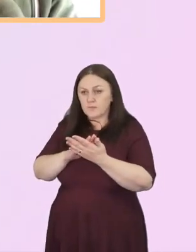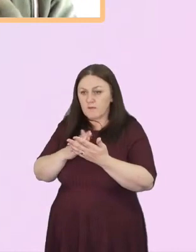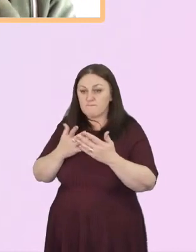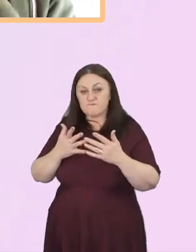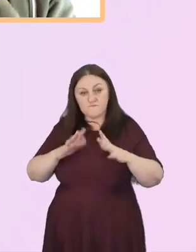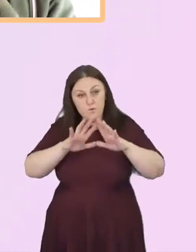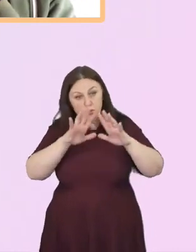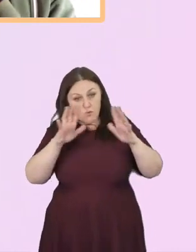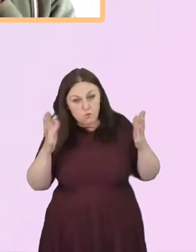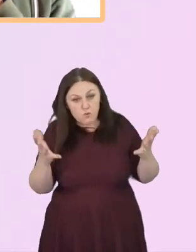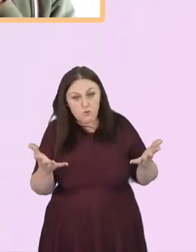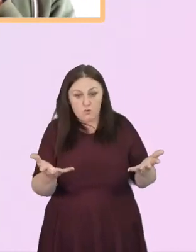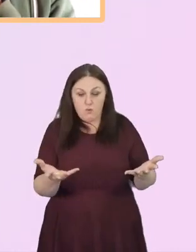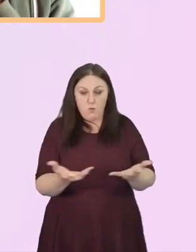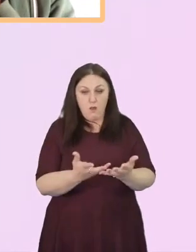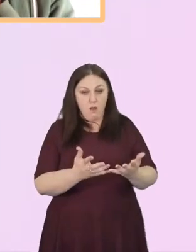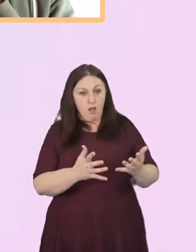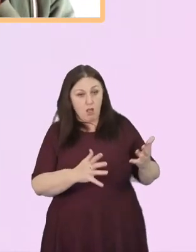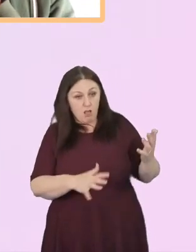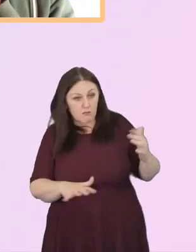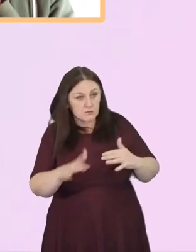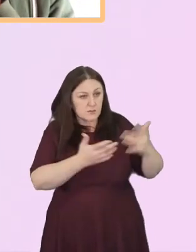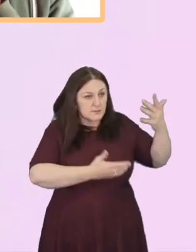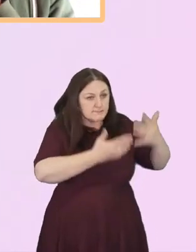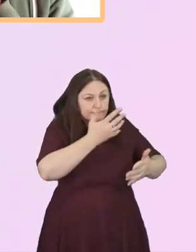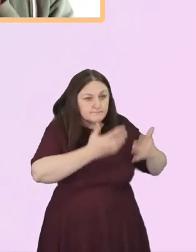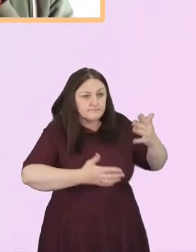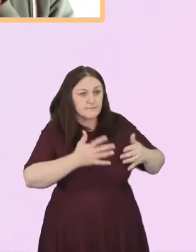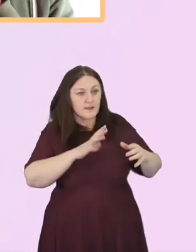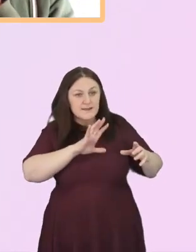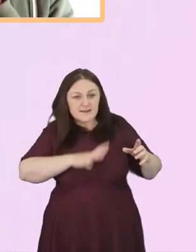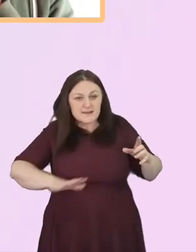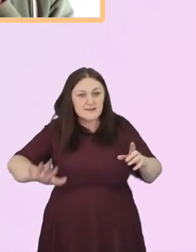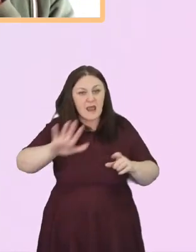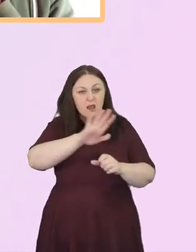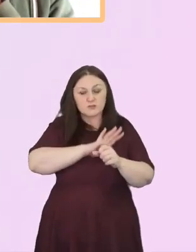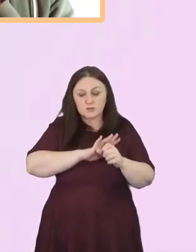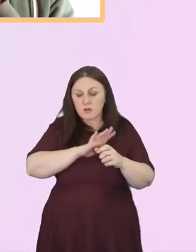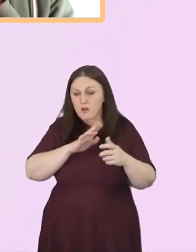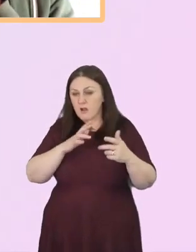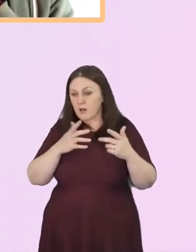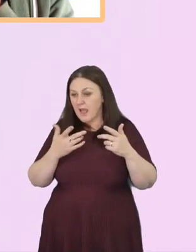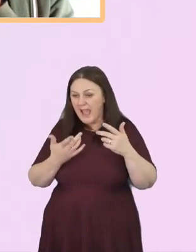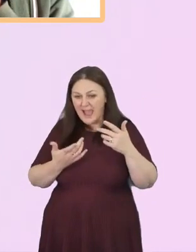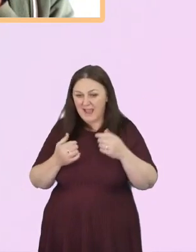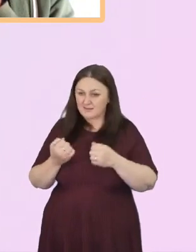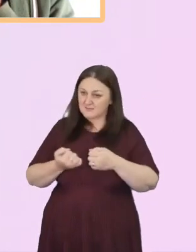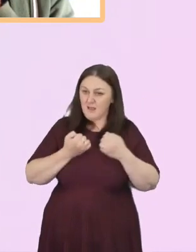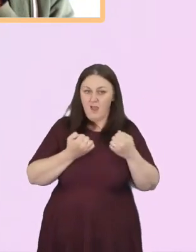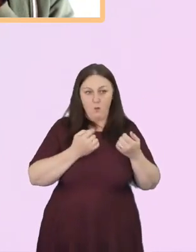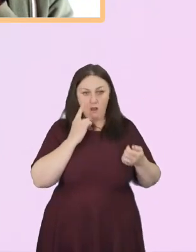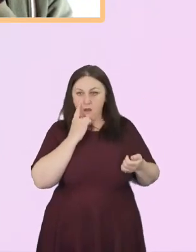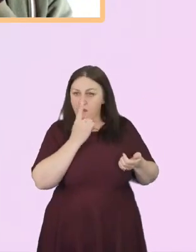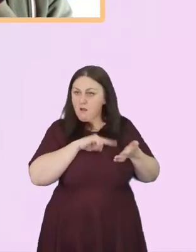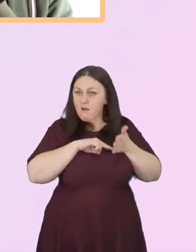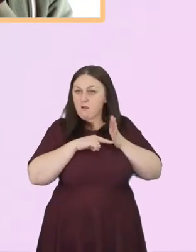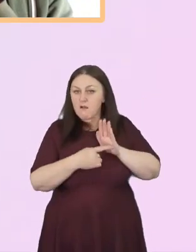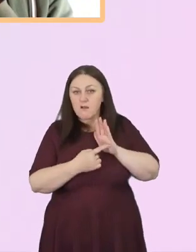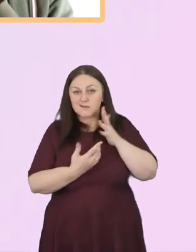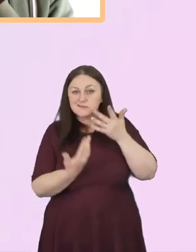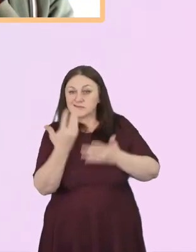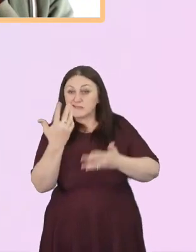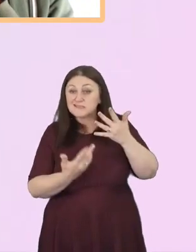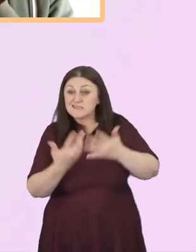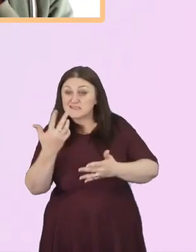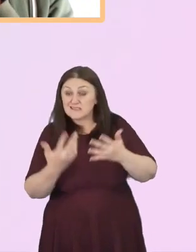scale, on the global scale, on the scale of what statistics show, that the balance